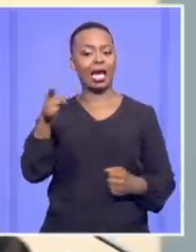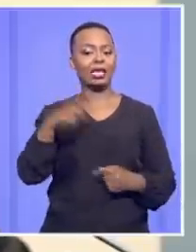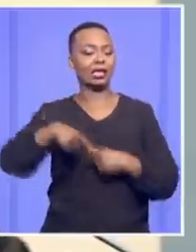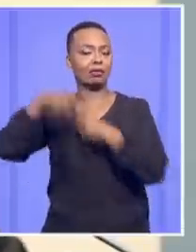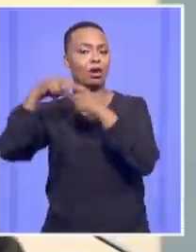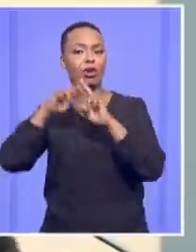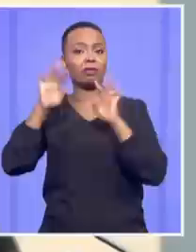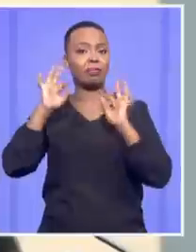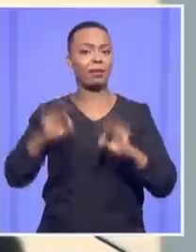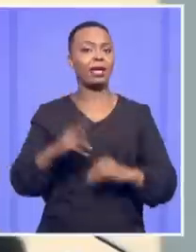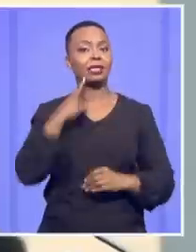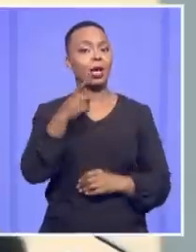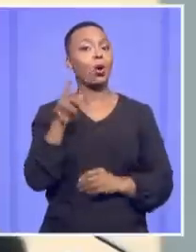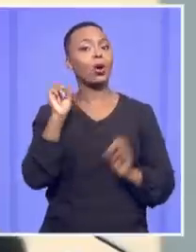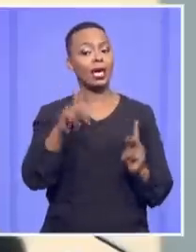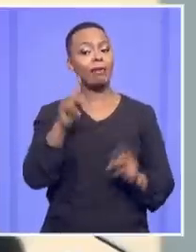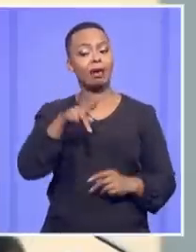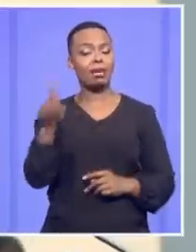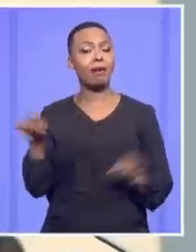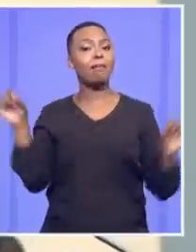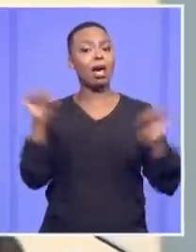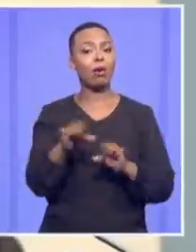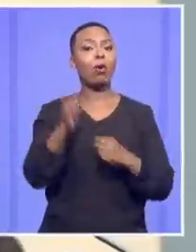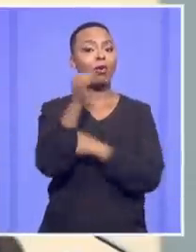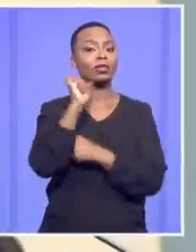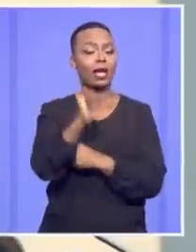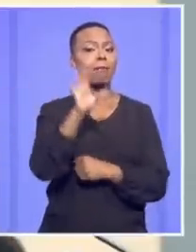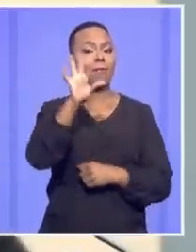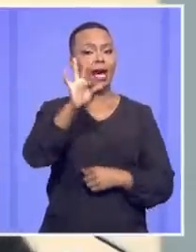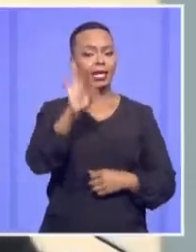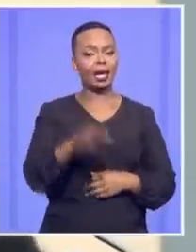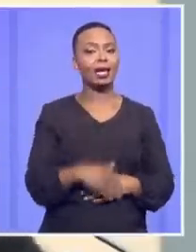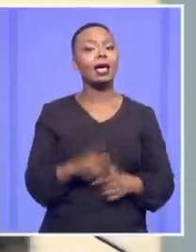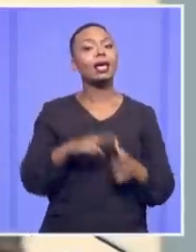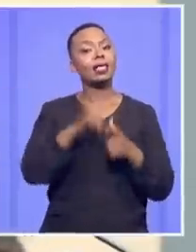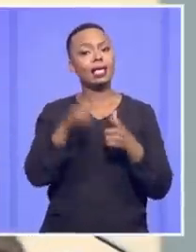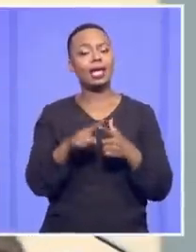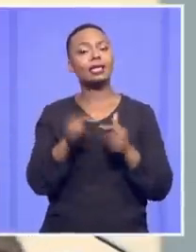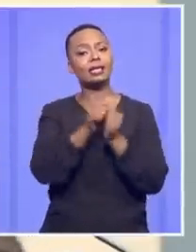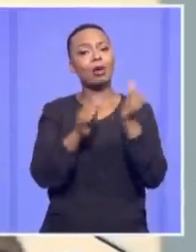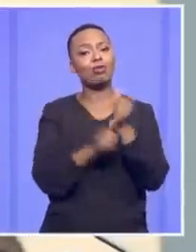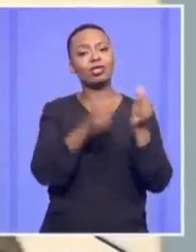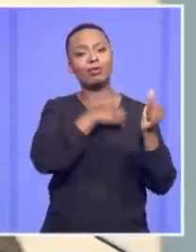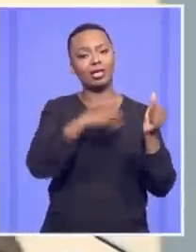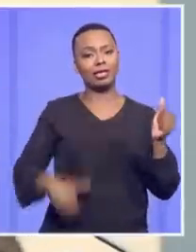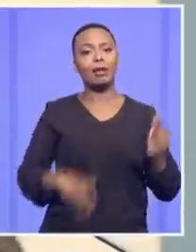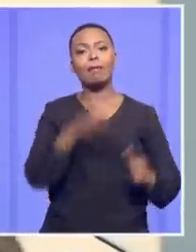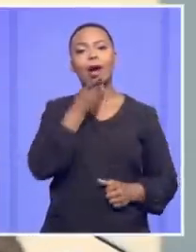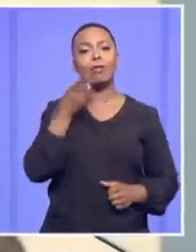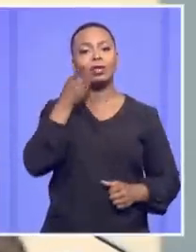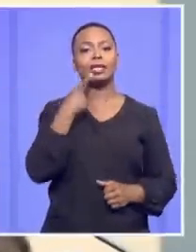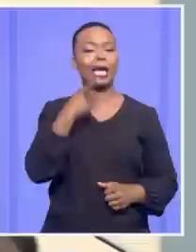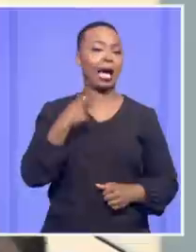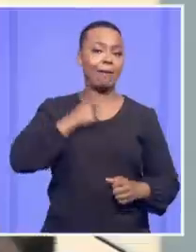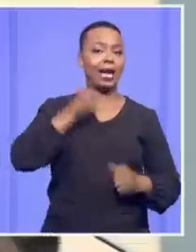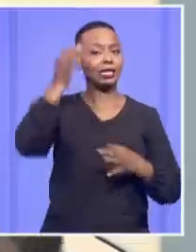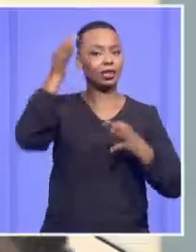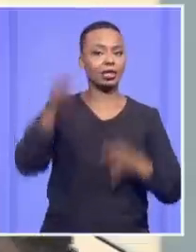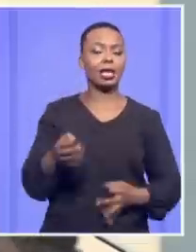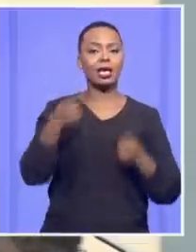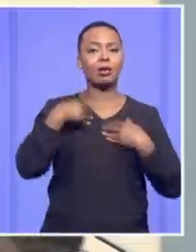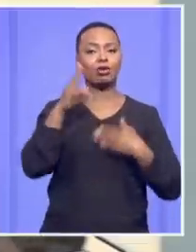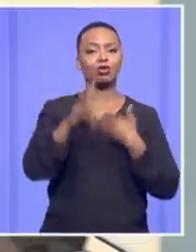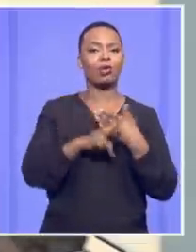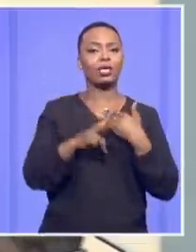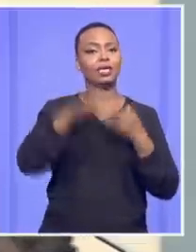the Public Protector can go back on Monday. And Deputy President Mabuza then writes and says, all right, give me submissions. It's my decision now. Give me in two weeks. I'll